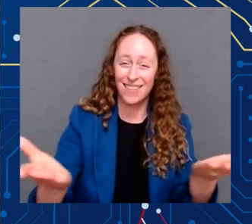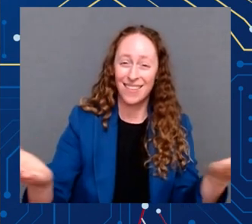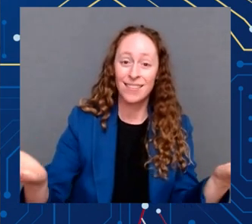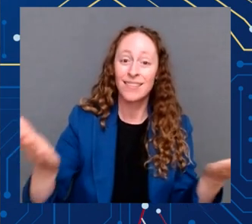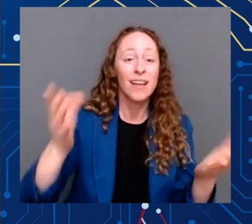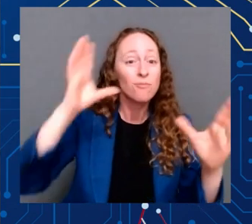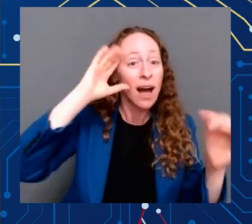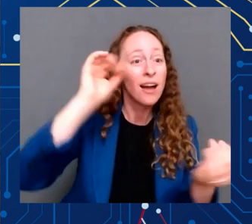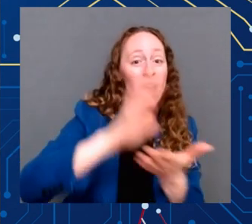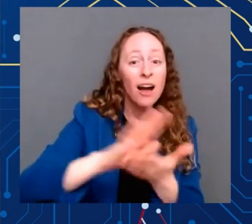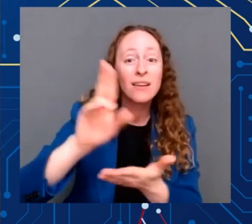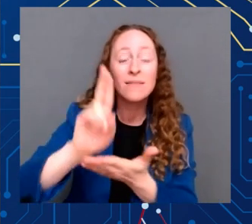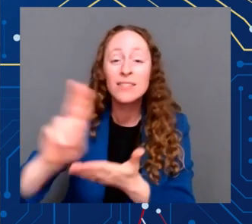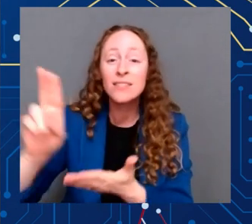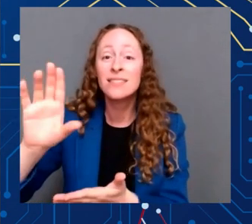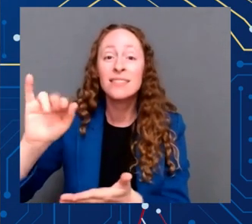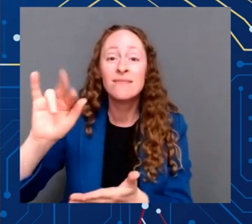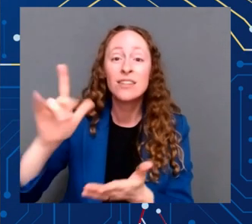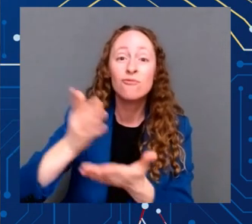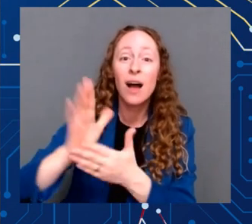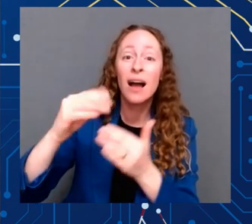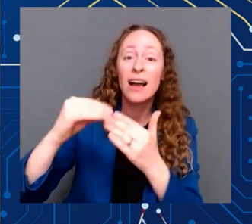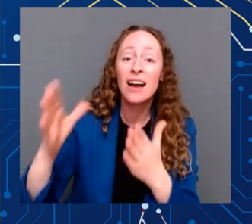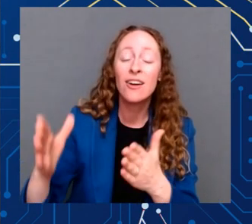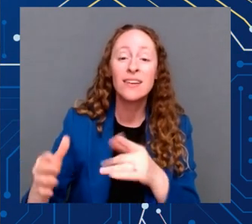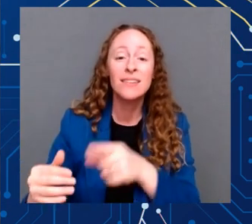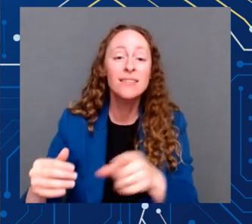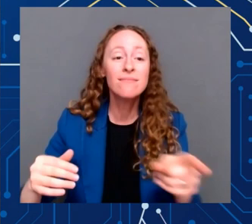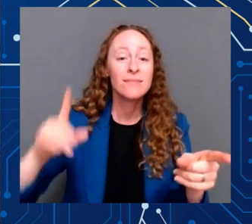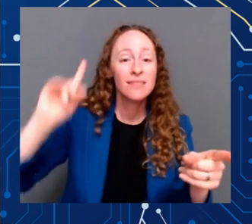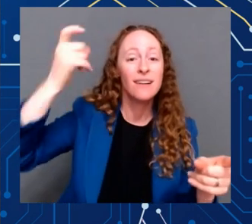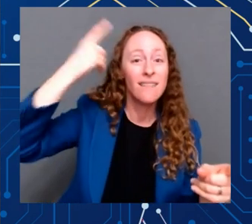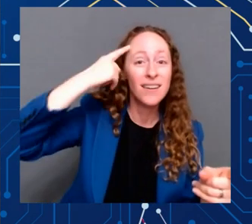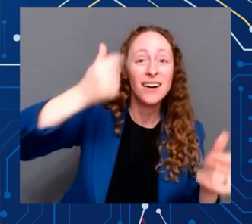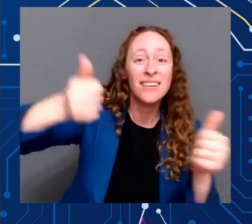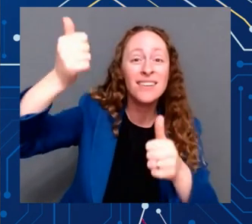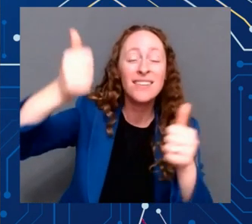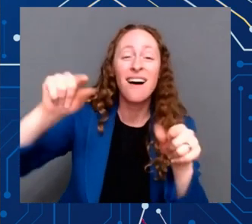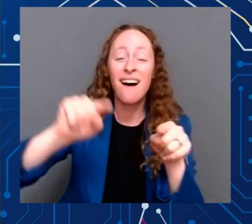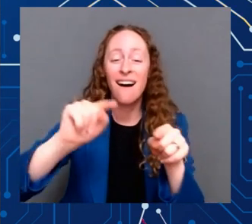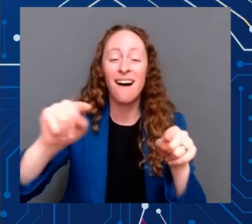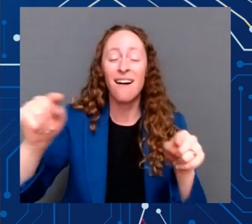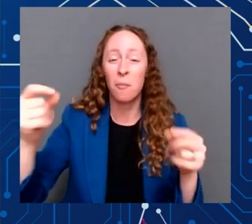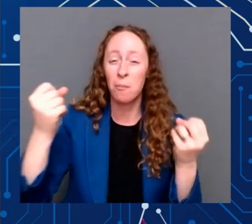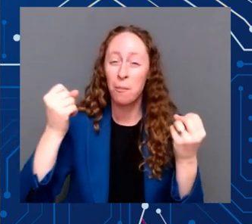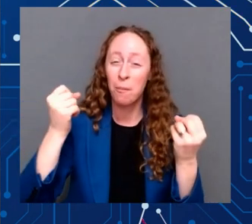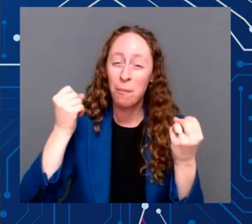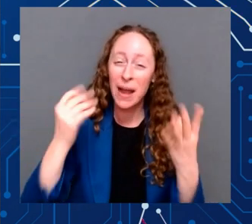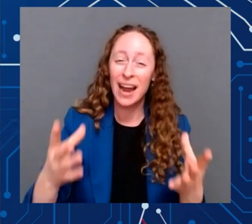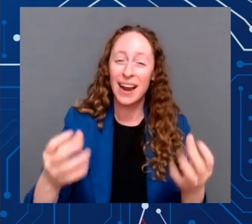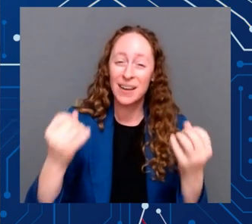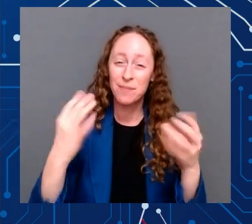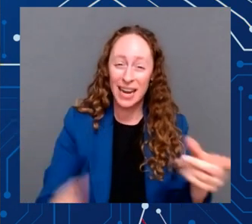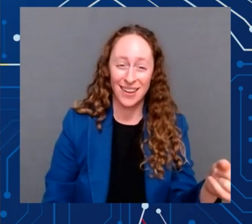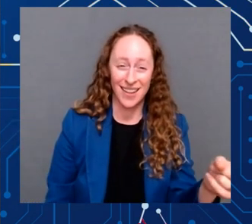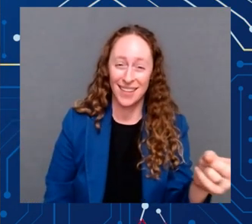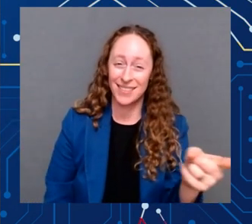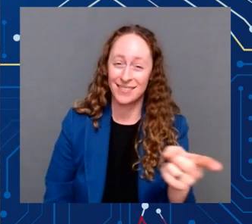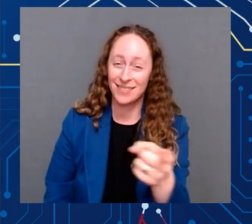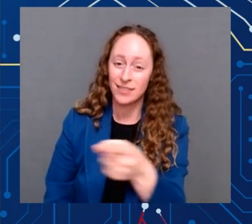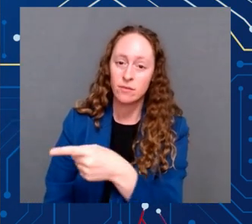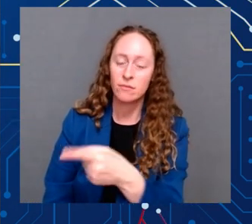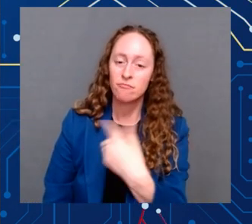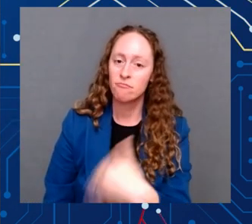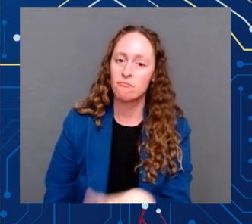leaders, government officials. I met with many of you through this process. So many of you have spent years and years